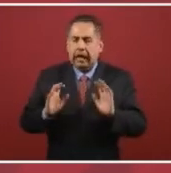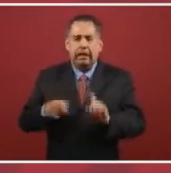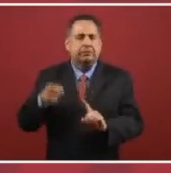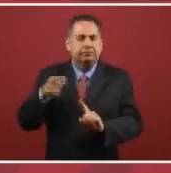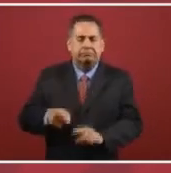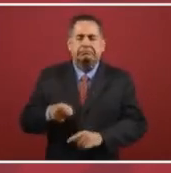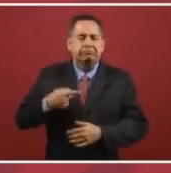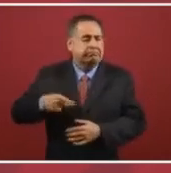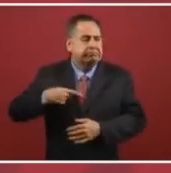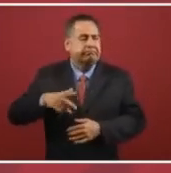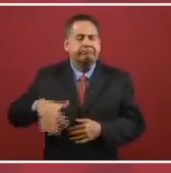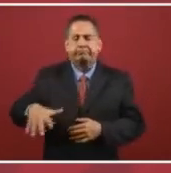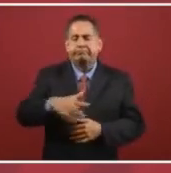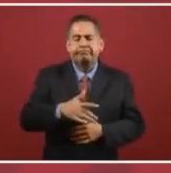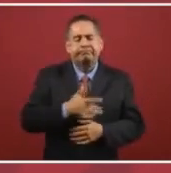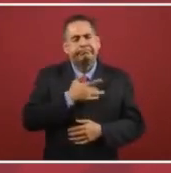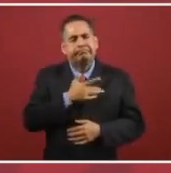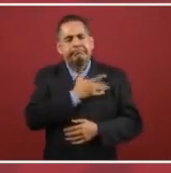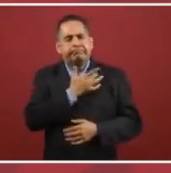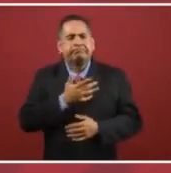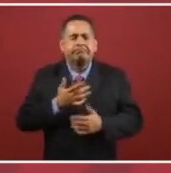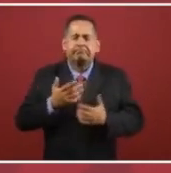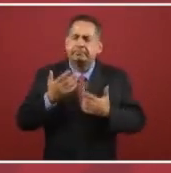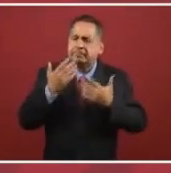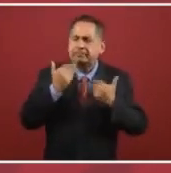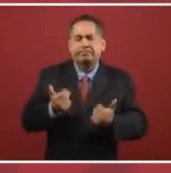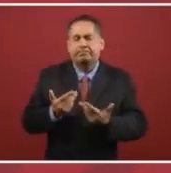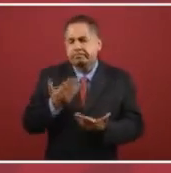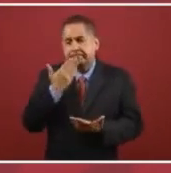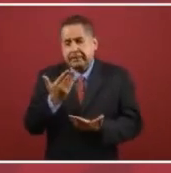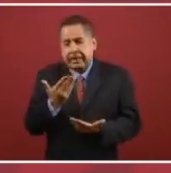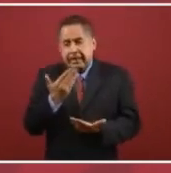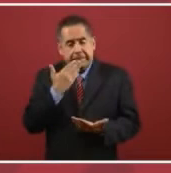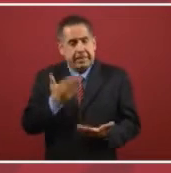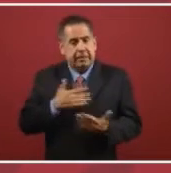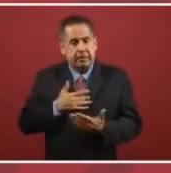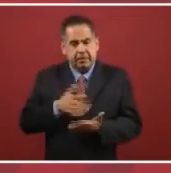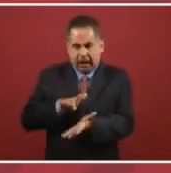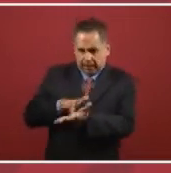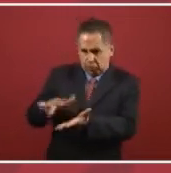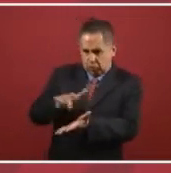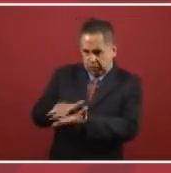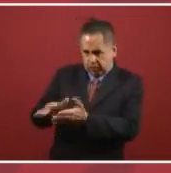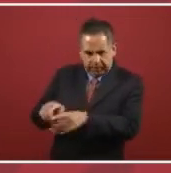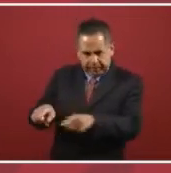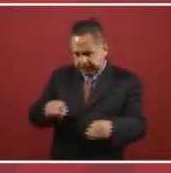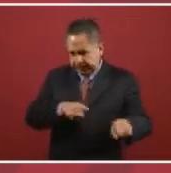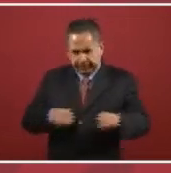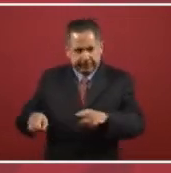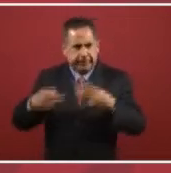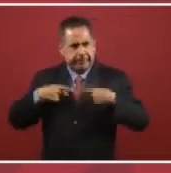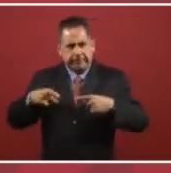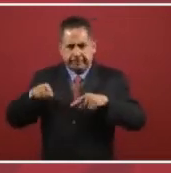or so the people can have support.